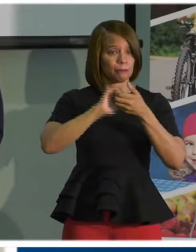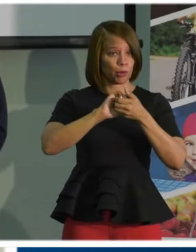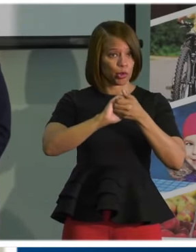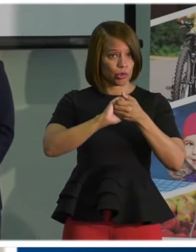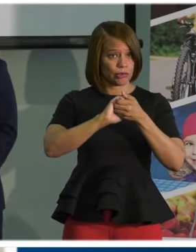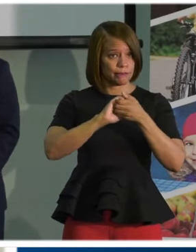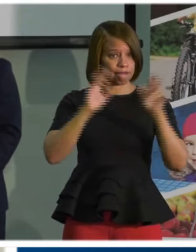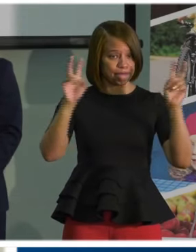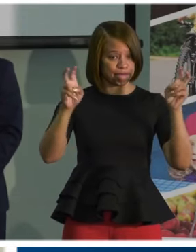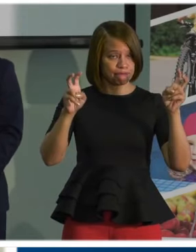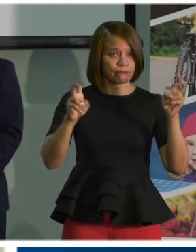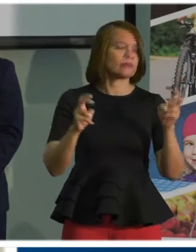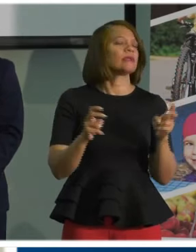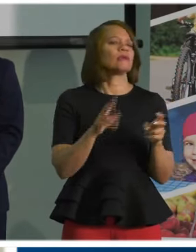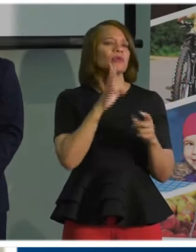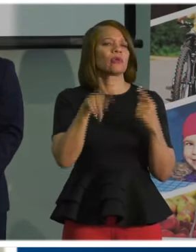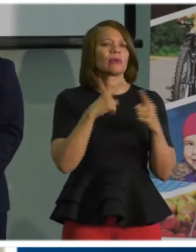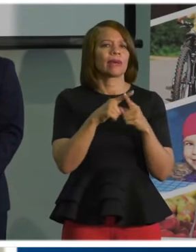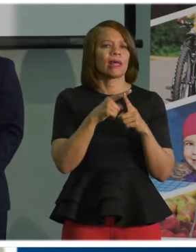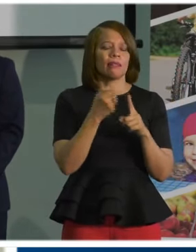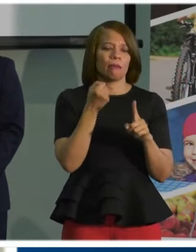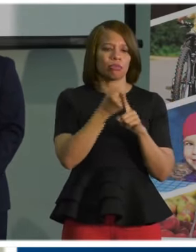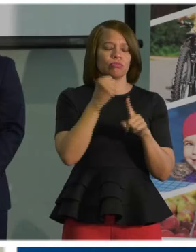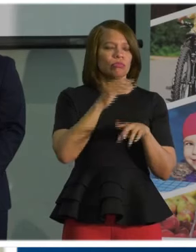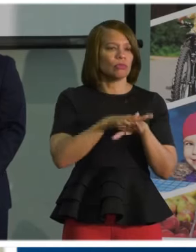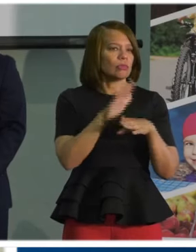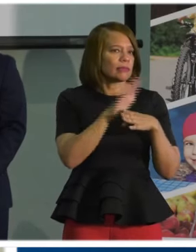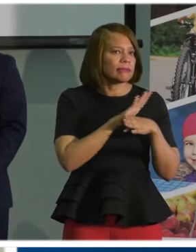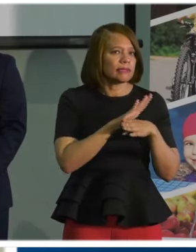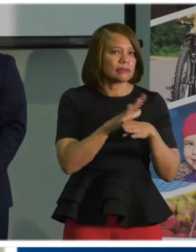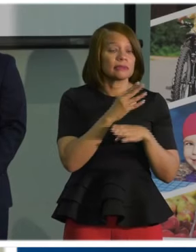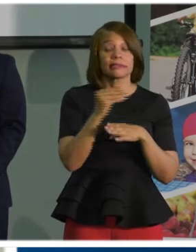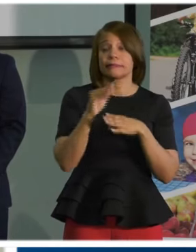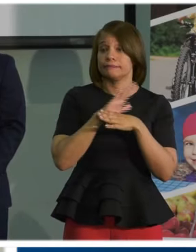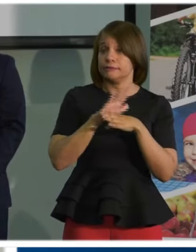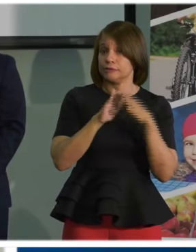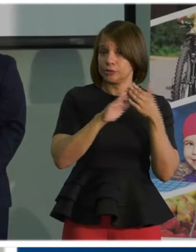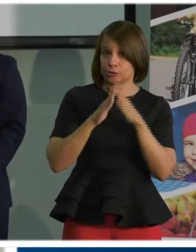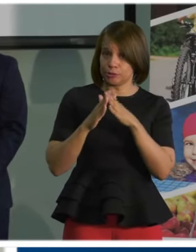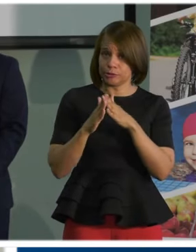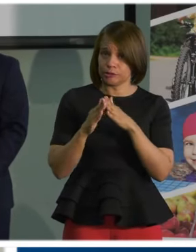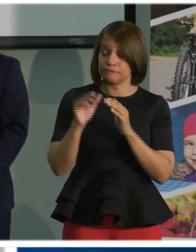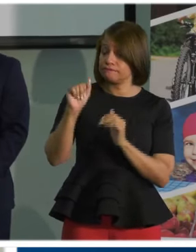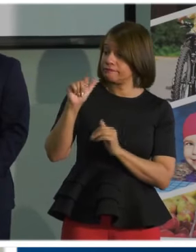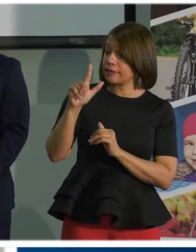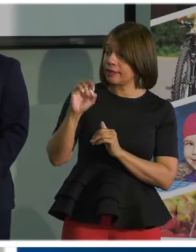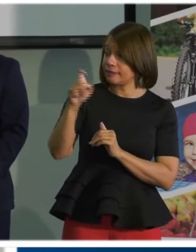impact on business and the business community's support of this work. Alex.